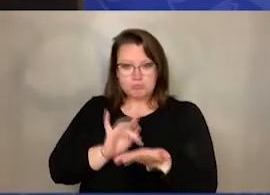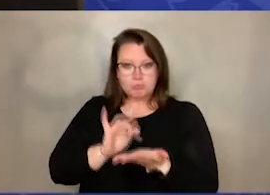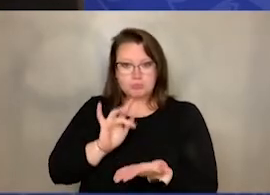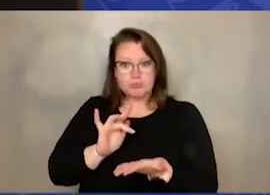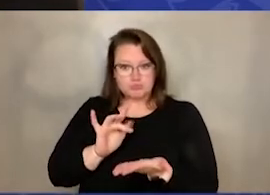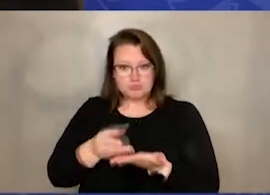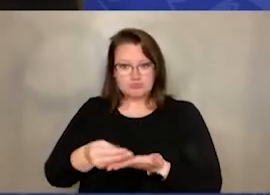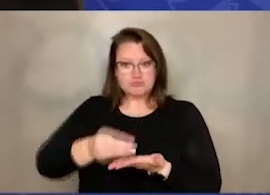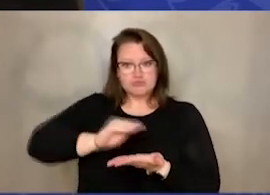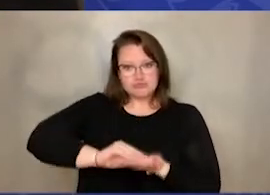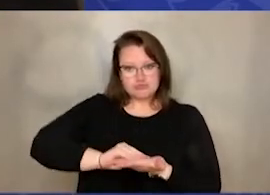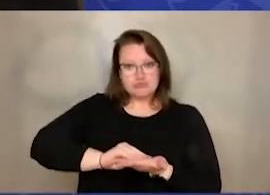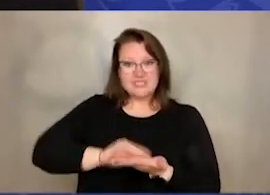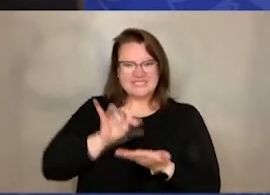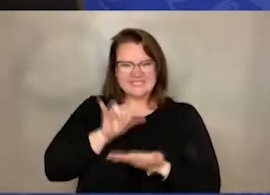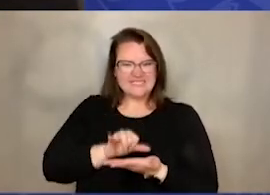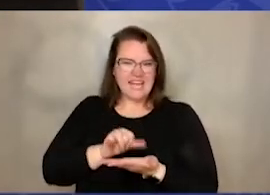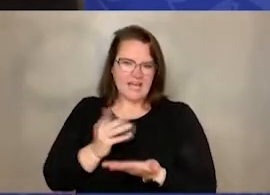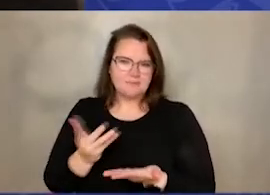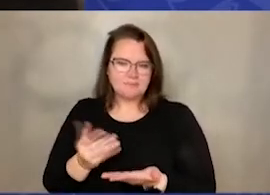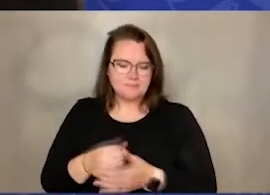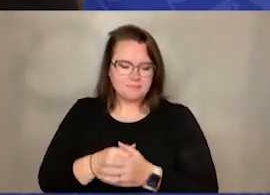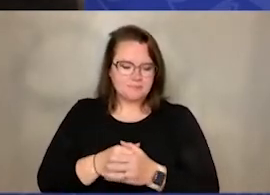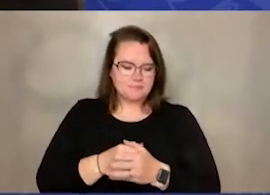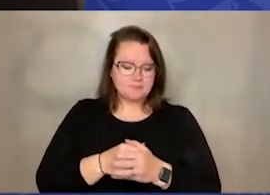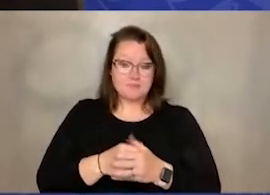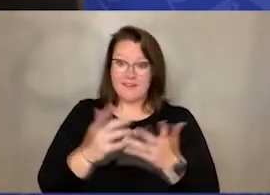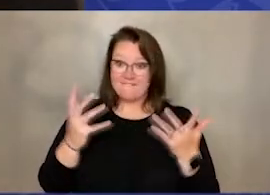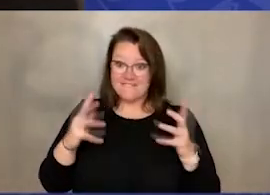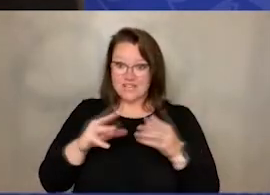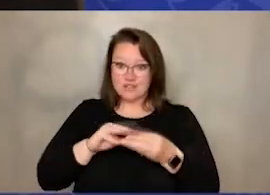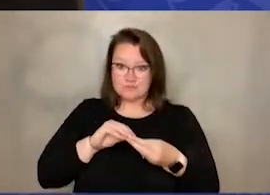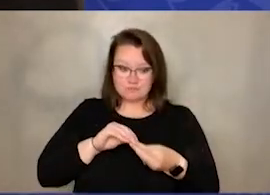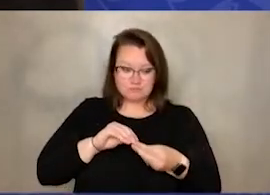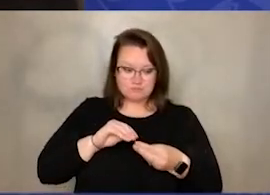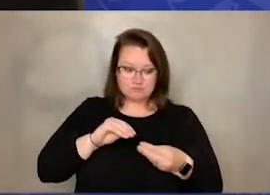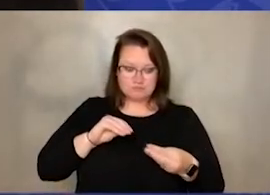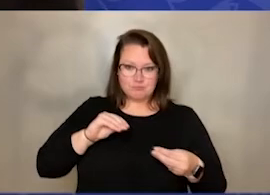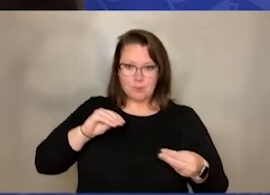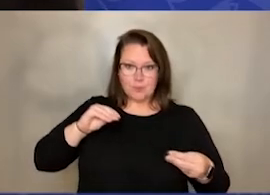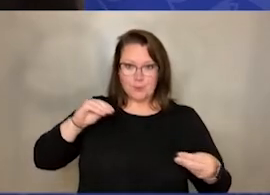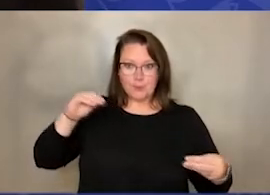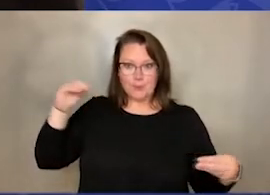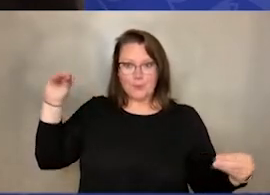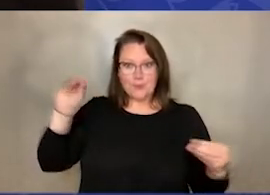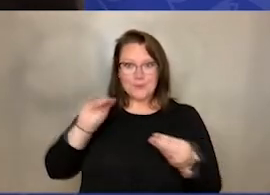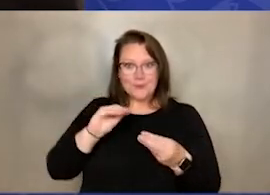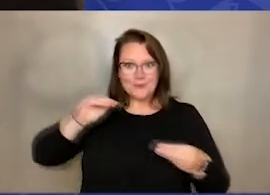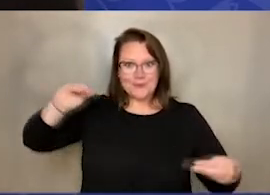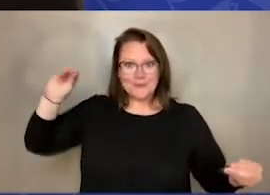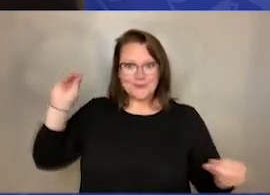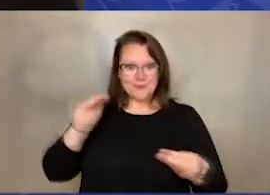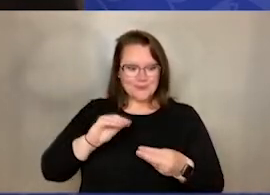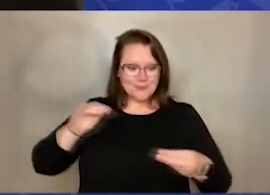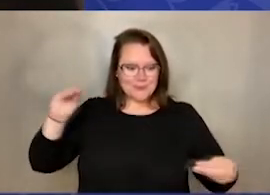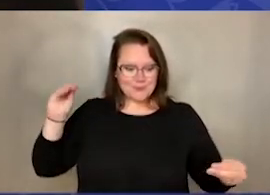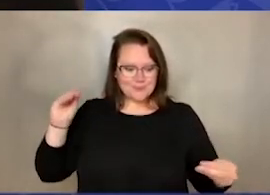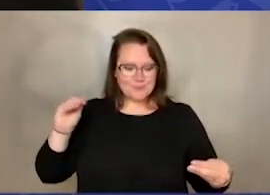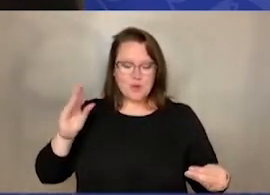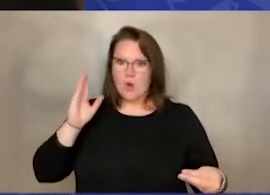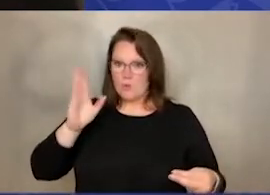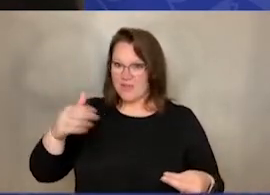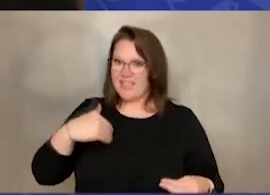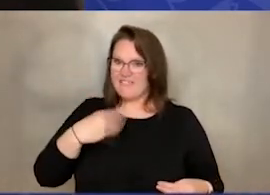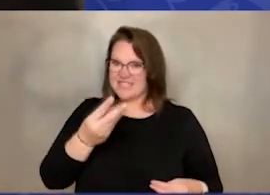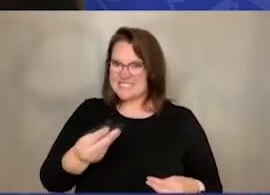When you are done making that accordion shape out of all of your scrap papers, you'll end up with several